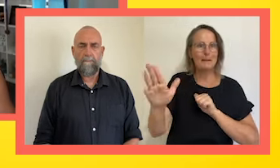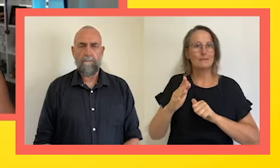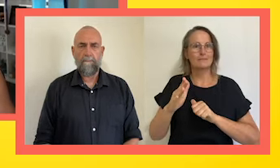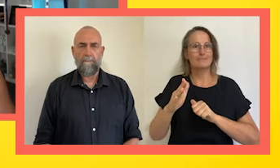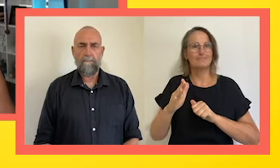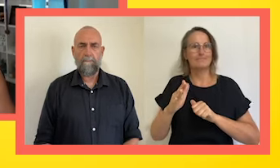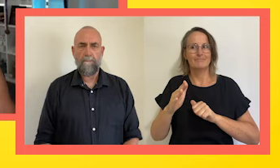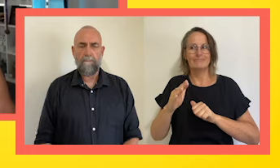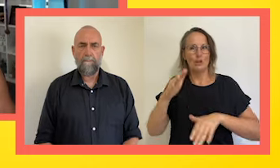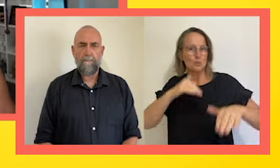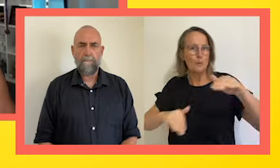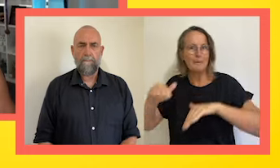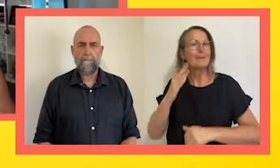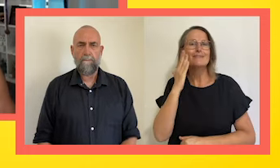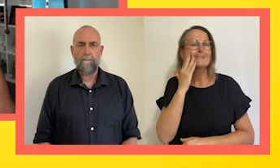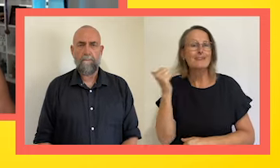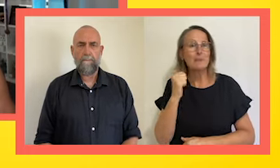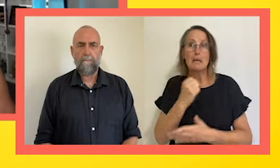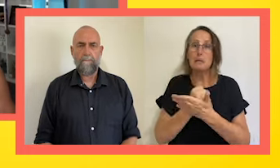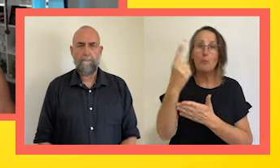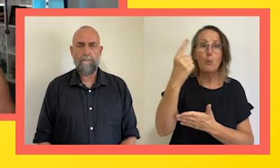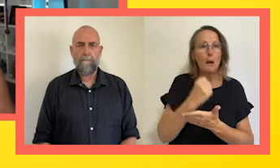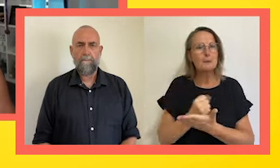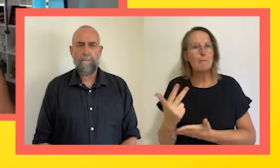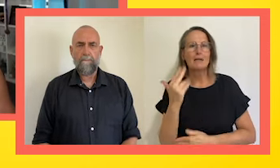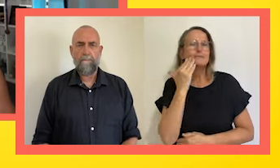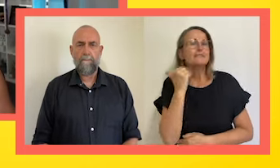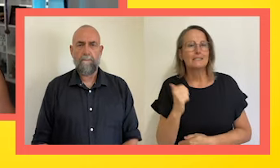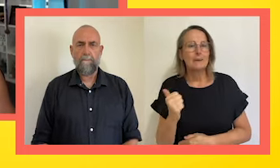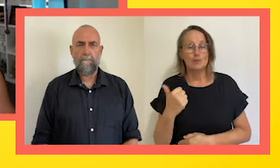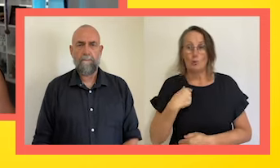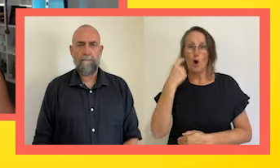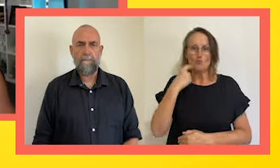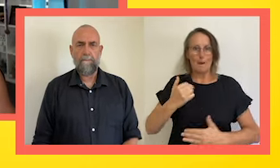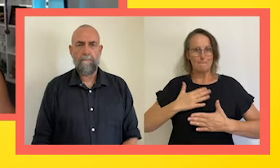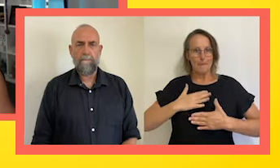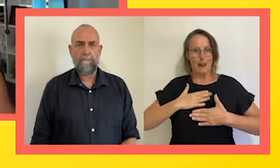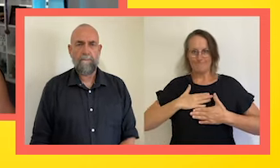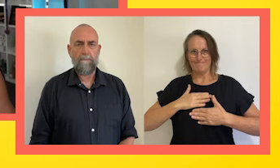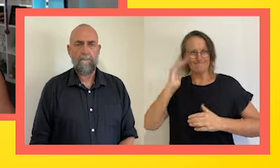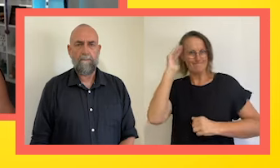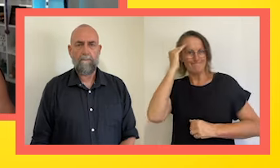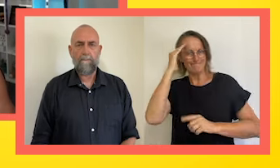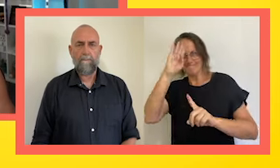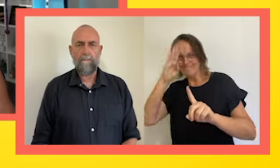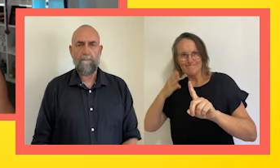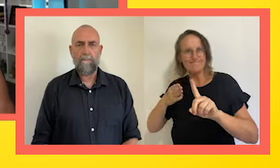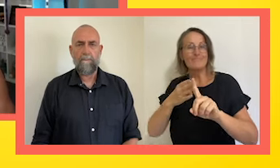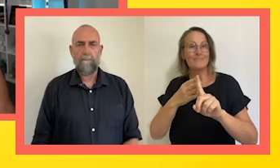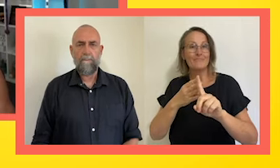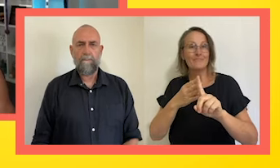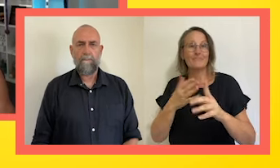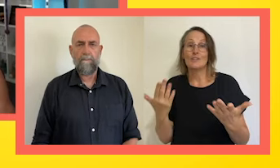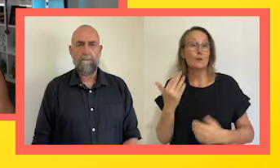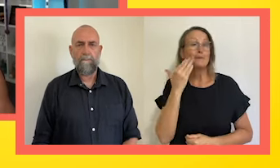well I perform, not the time that comes up on the board at the end of the day. So then focusing on that means that now, whether I touch the wall first